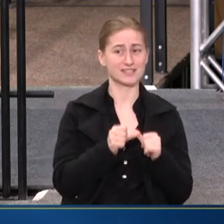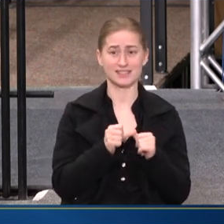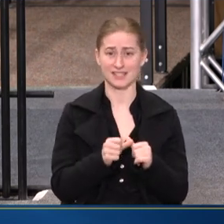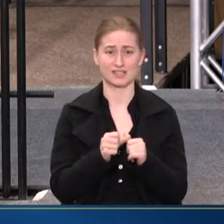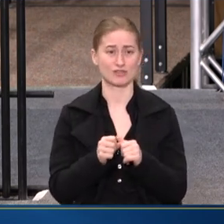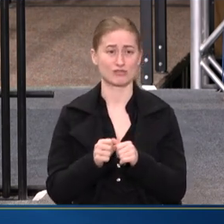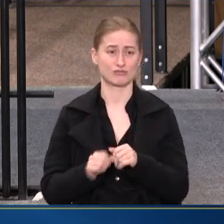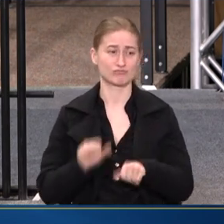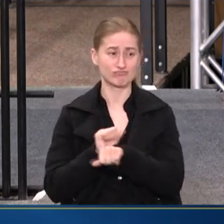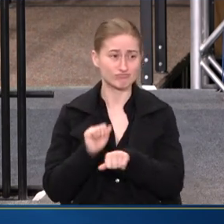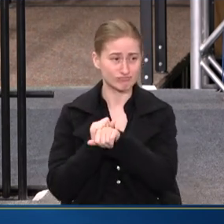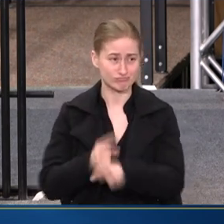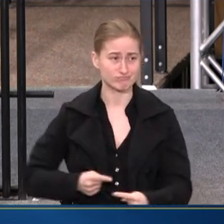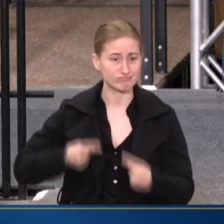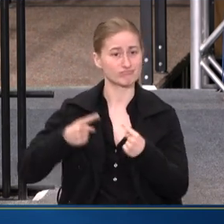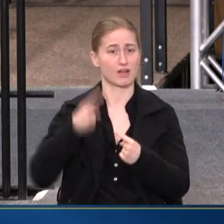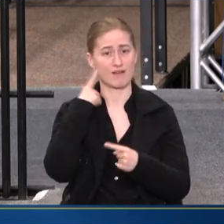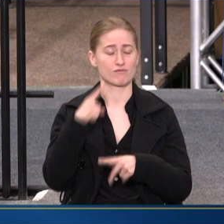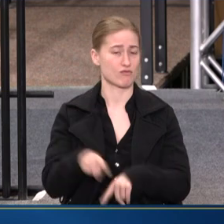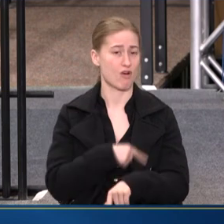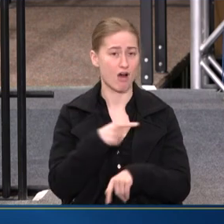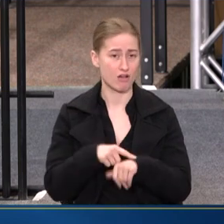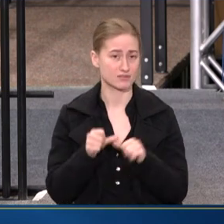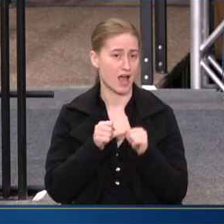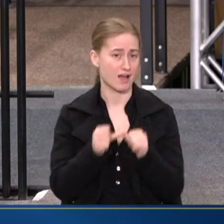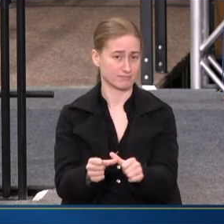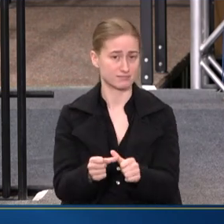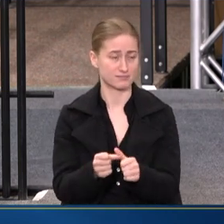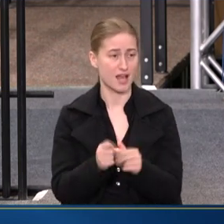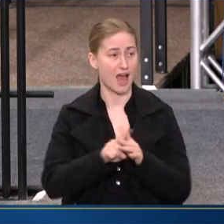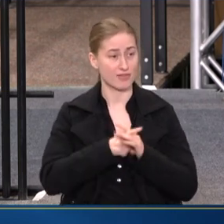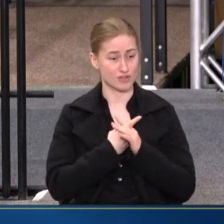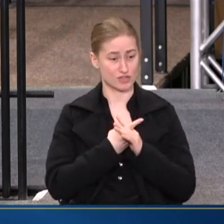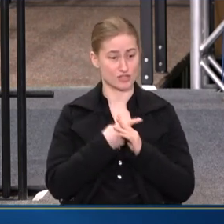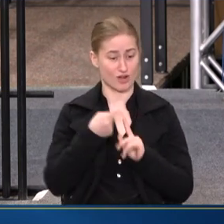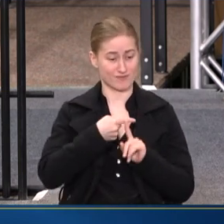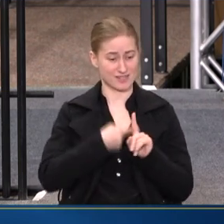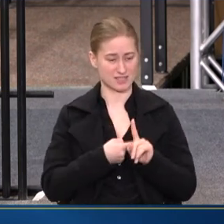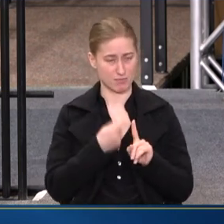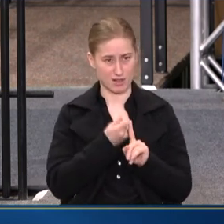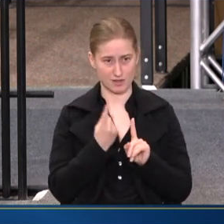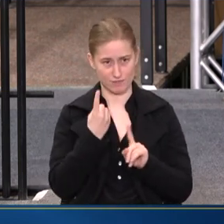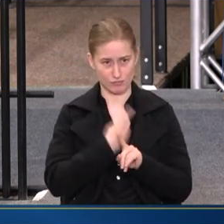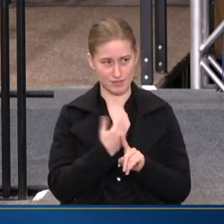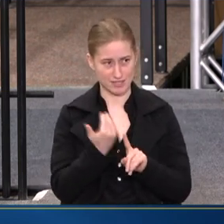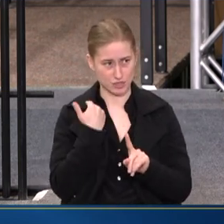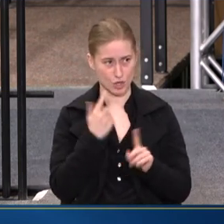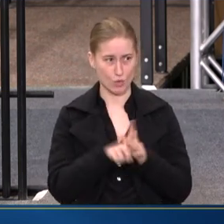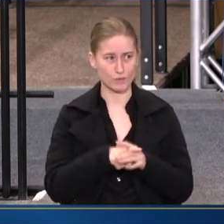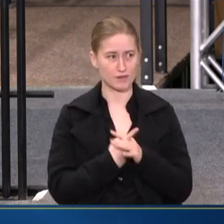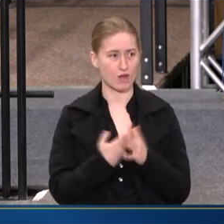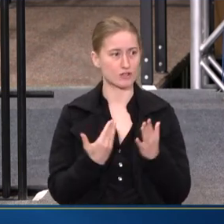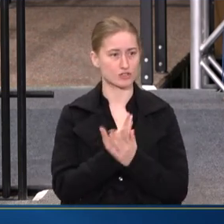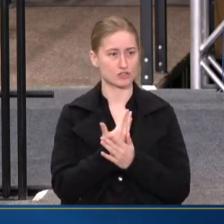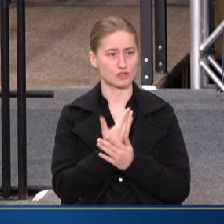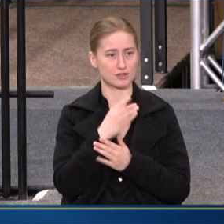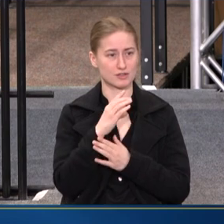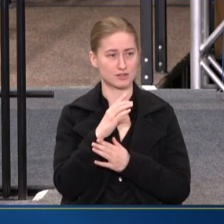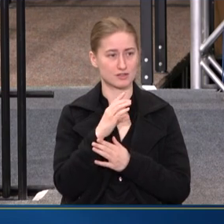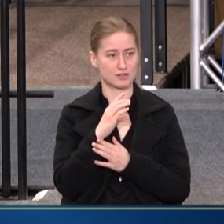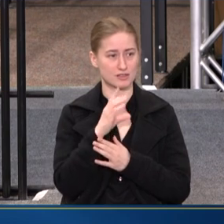WITH THIS FOR SOME TIME. AT THE START OF THE MONTH, JUST A FEW DAYS AGO, WE LAUNCHED OUR NEW DOL